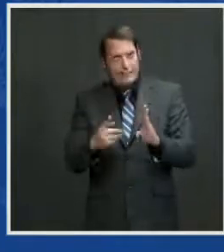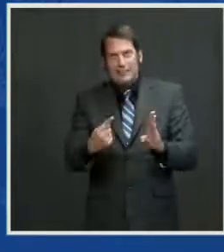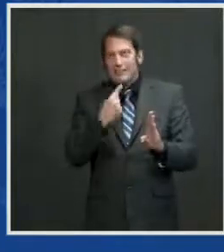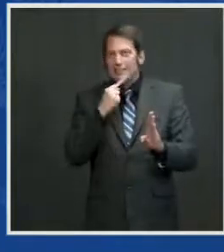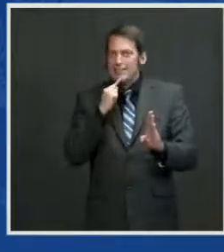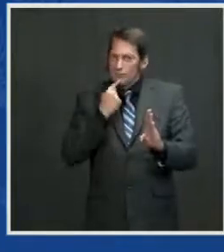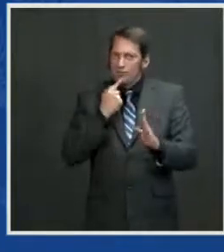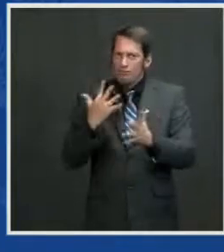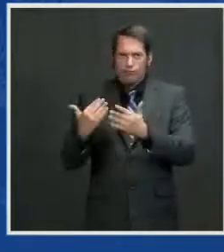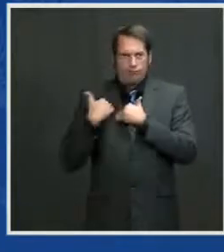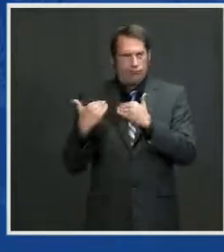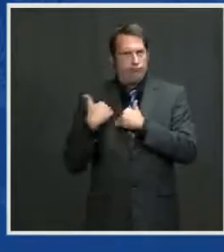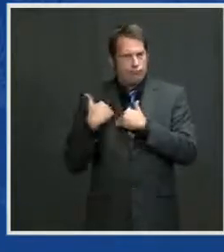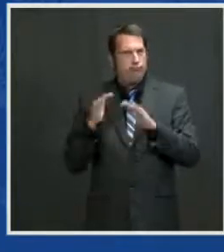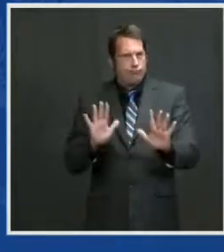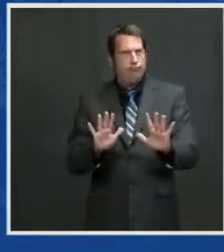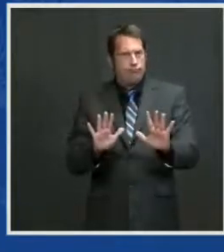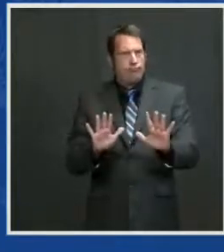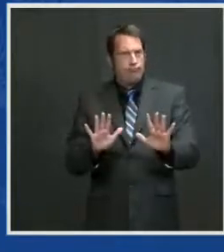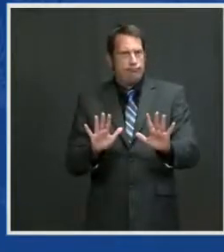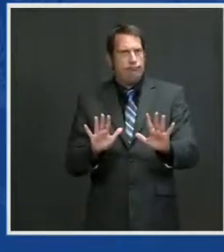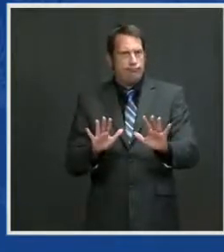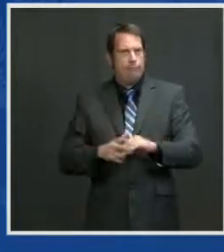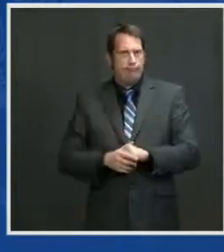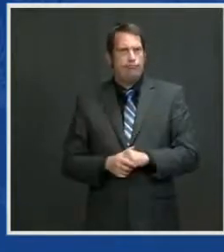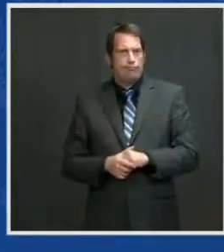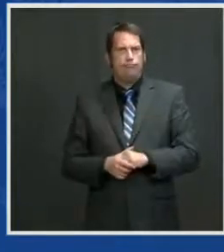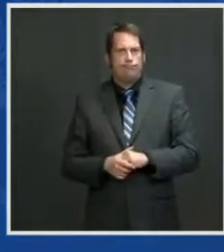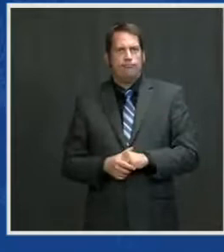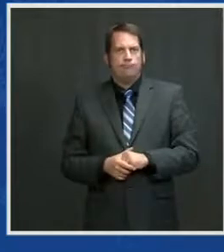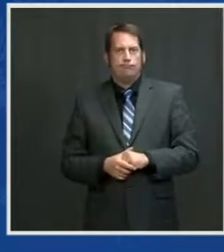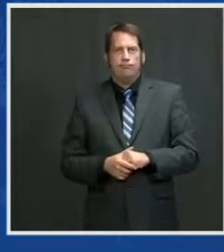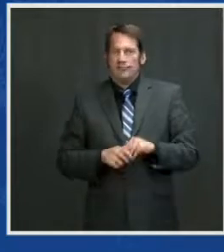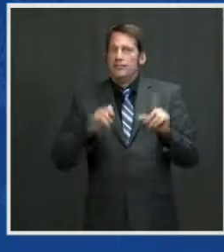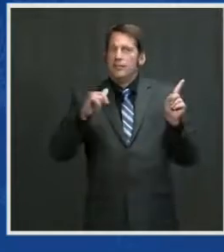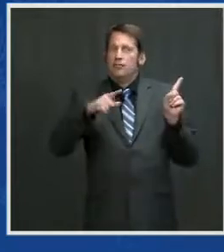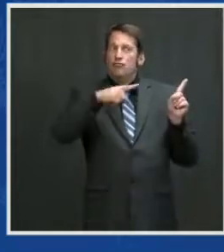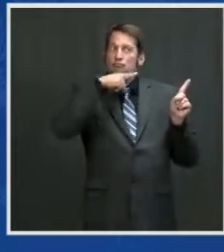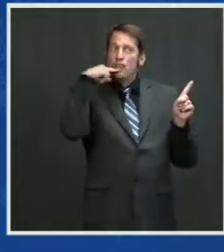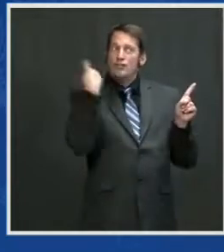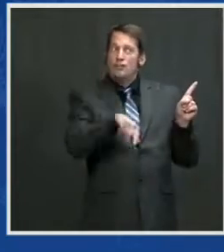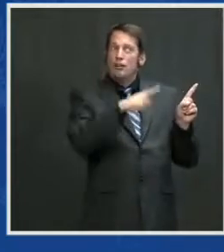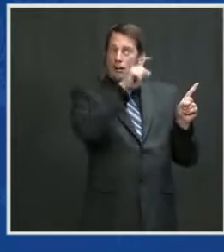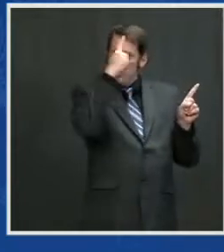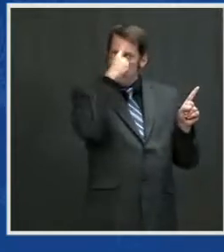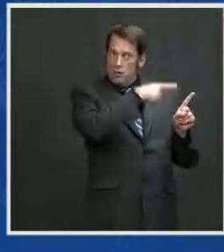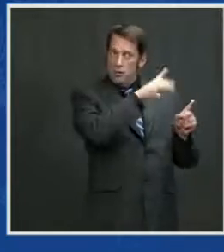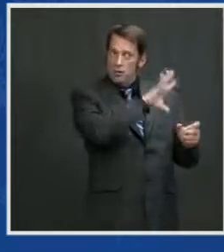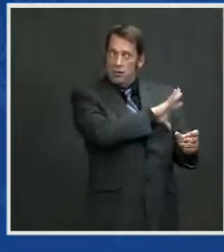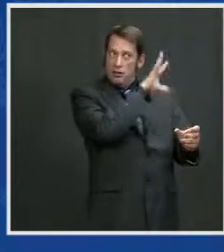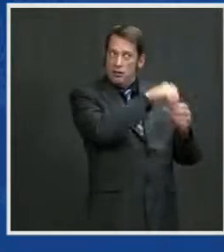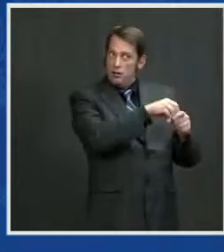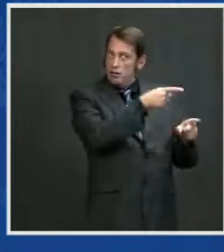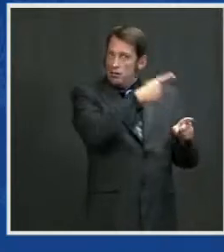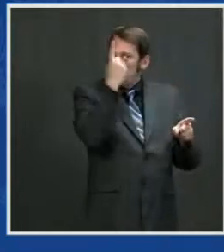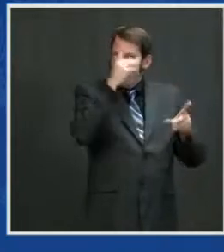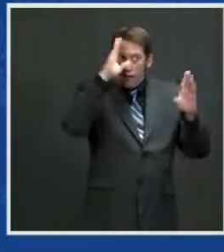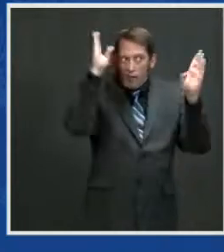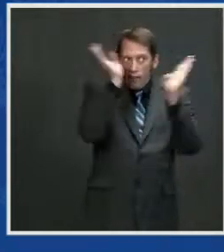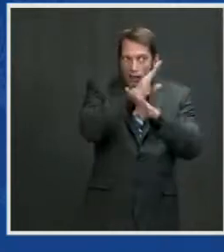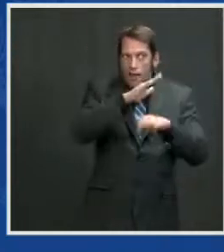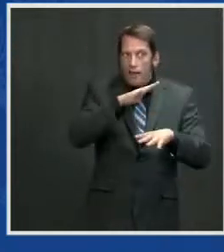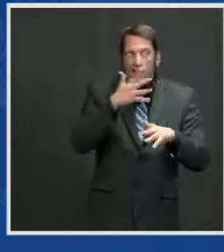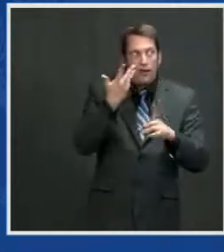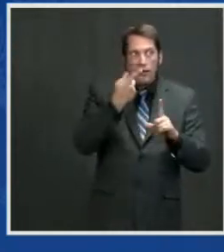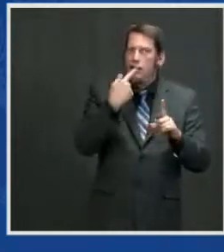meaningful way when the Russian government engages in harmful activities. We've already demonstrated that. I'm going